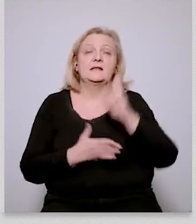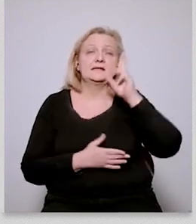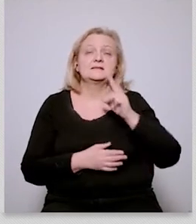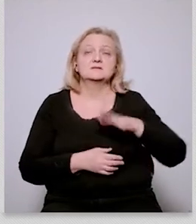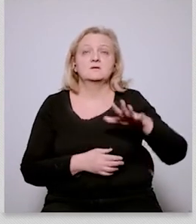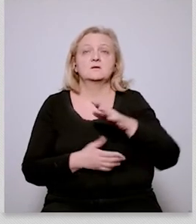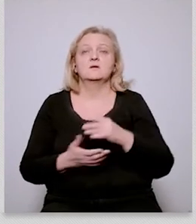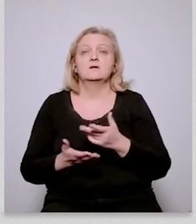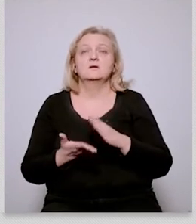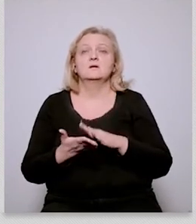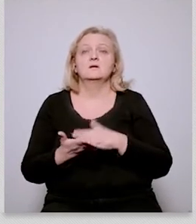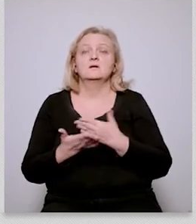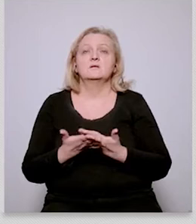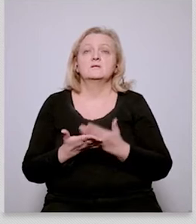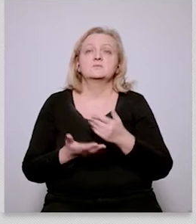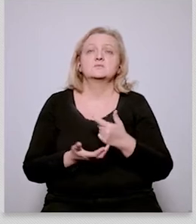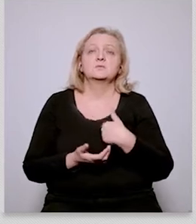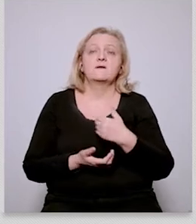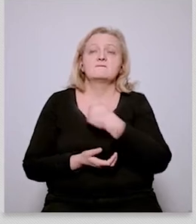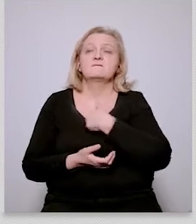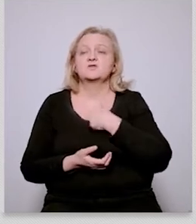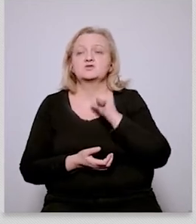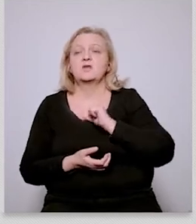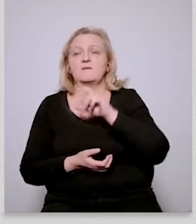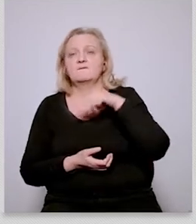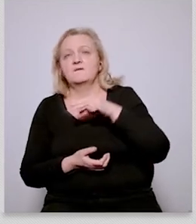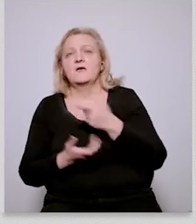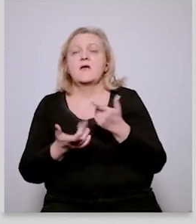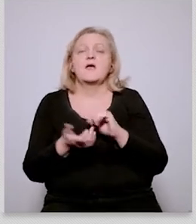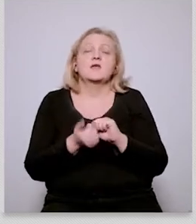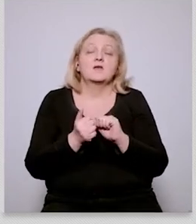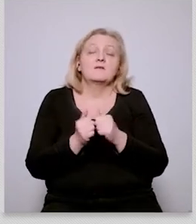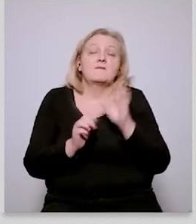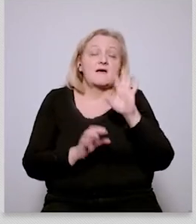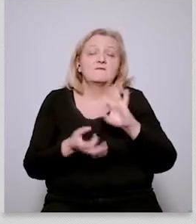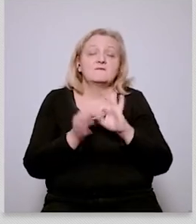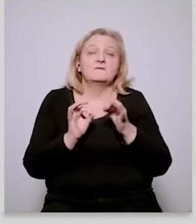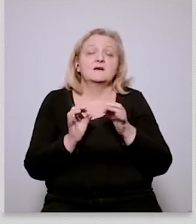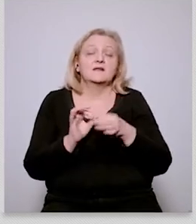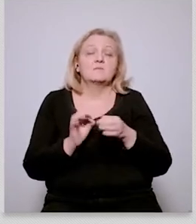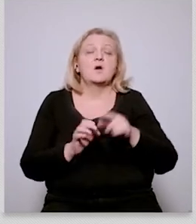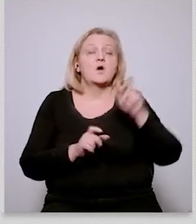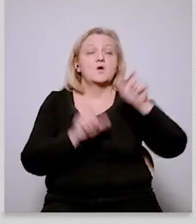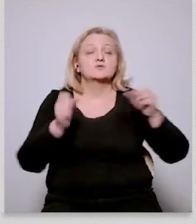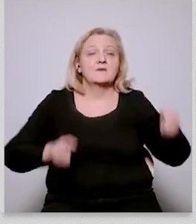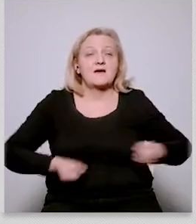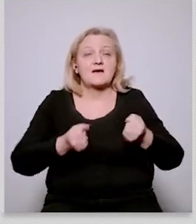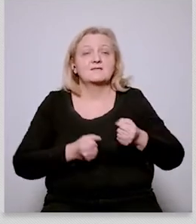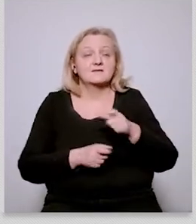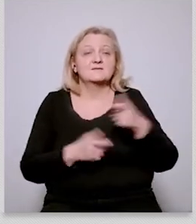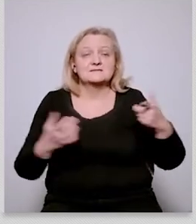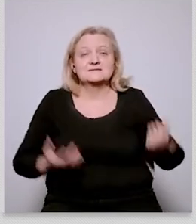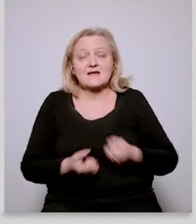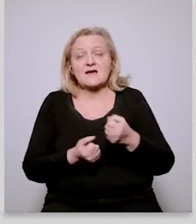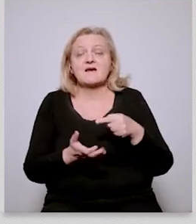actors ordinary people trying to interact in particular with the commission or with the commissioners um you know